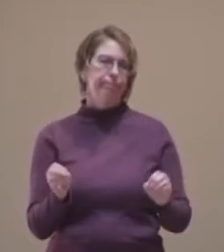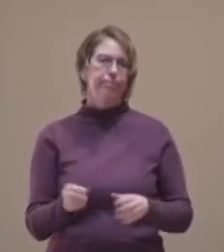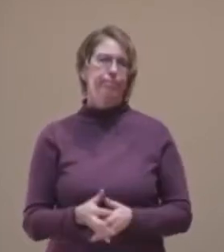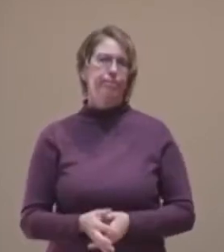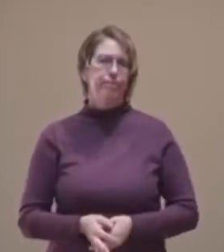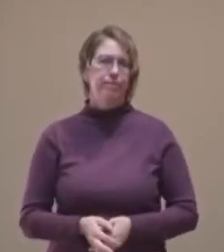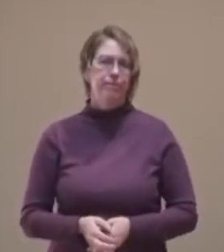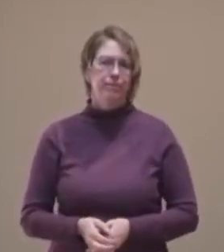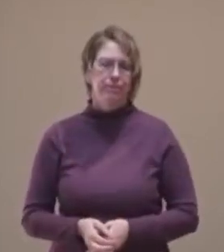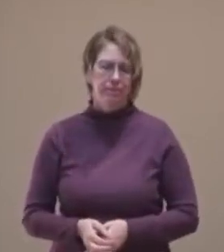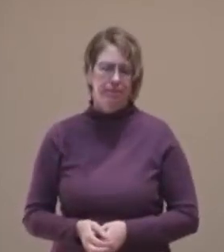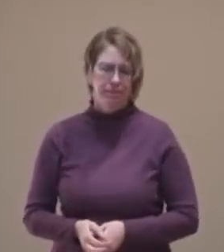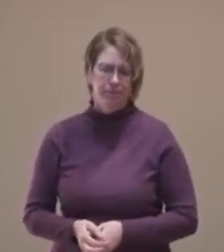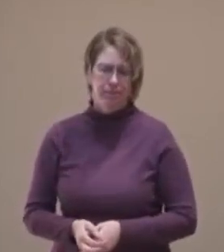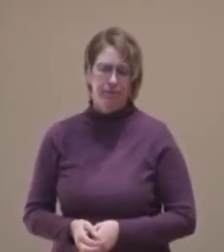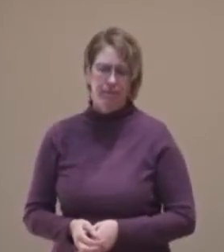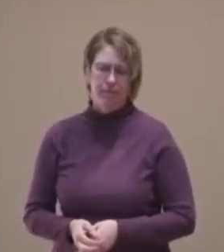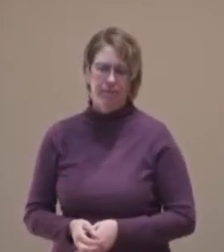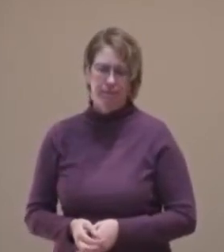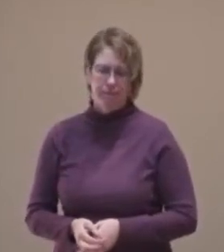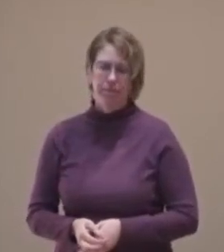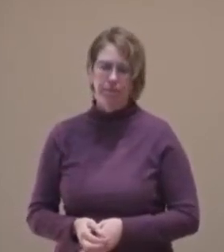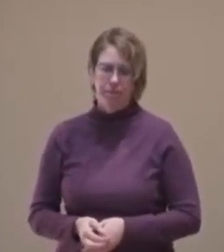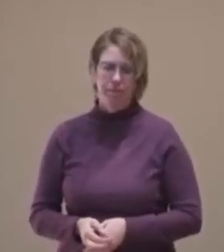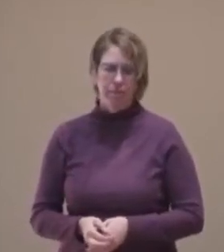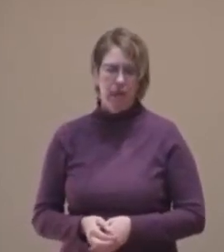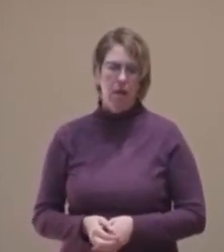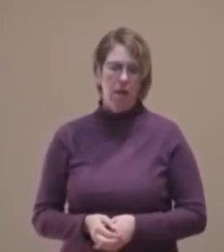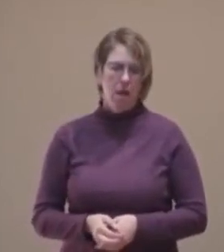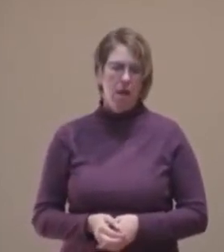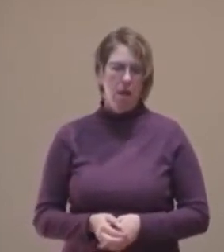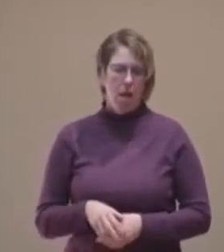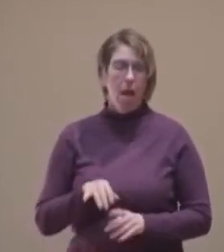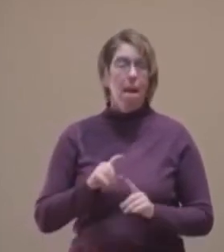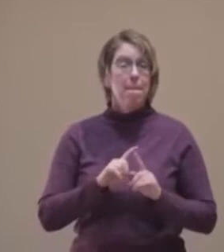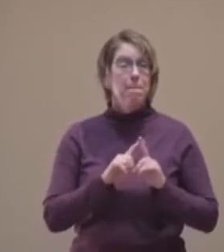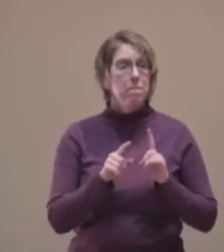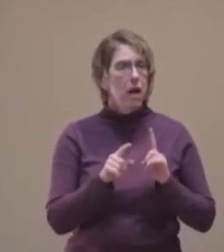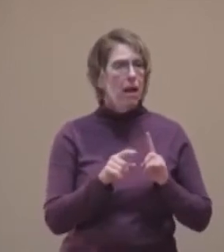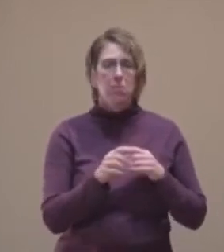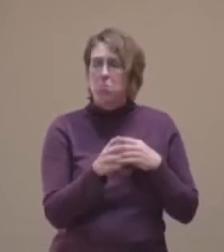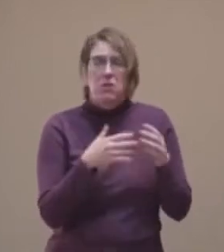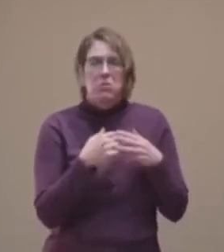And into that weariness, God calls.